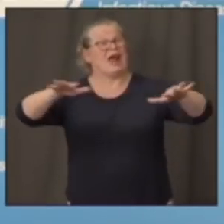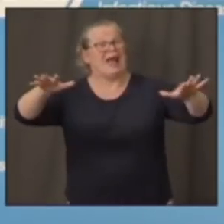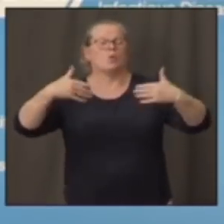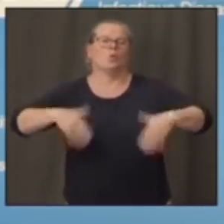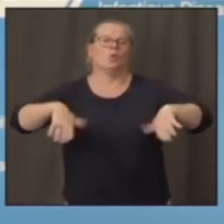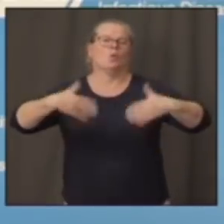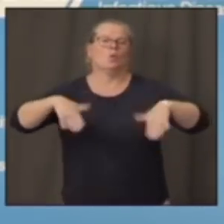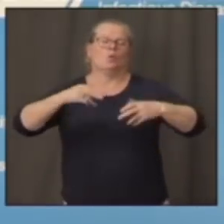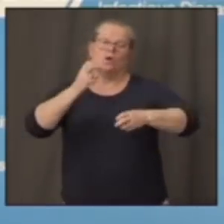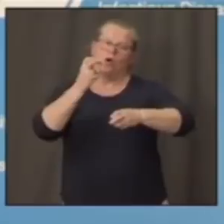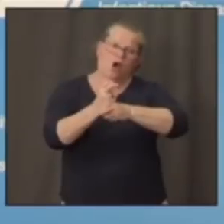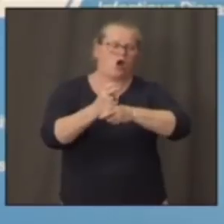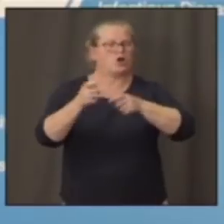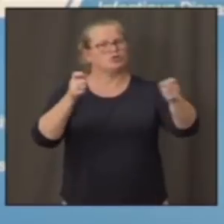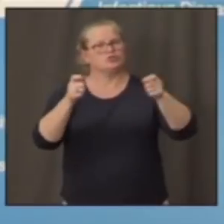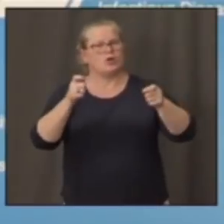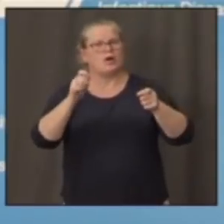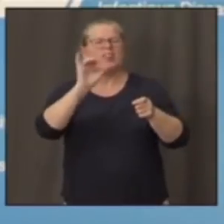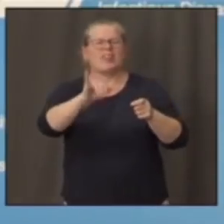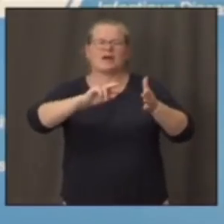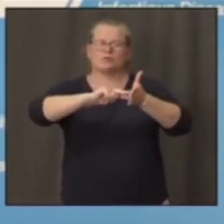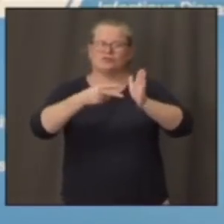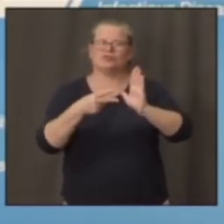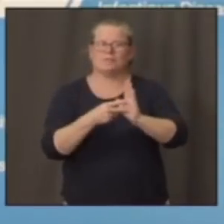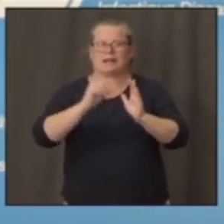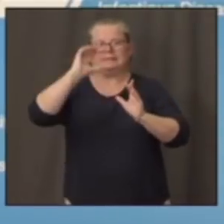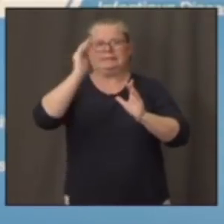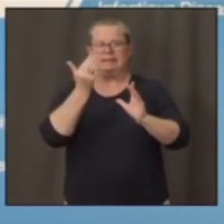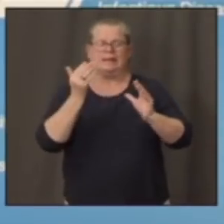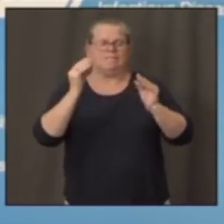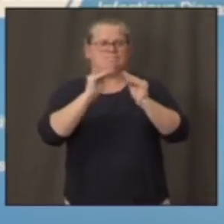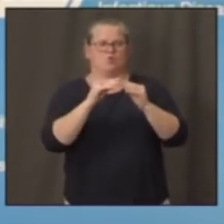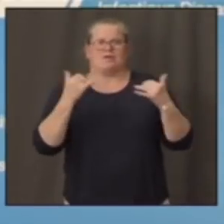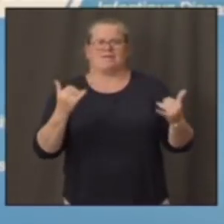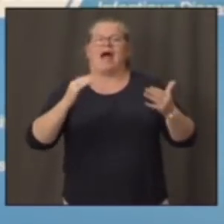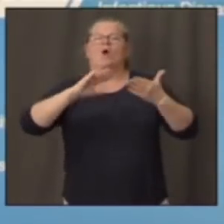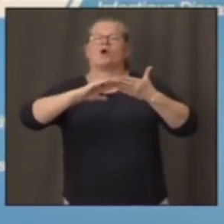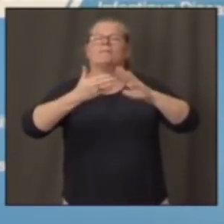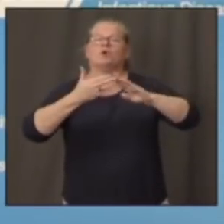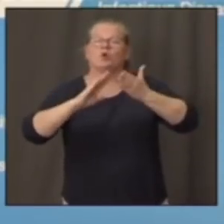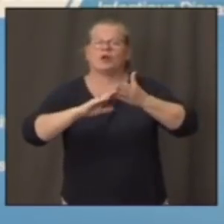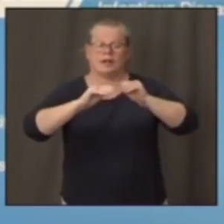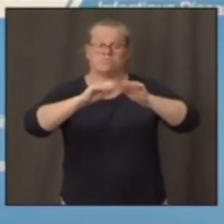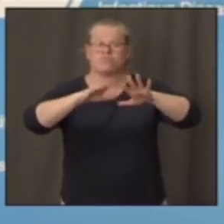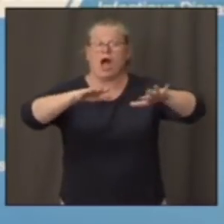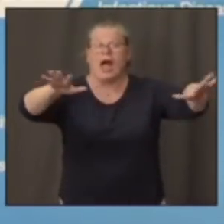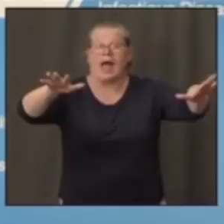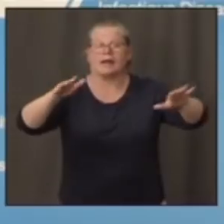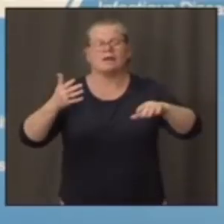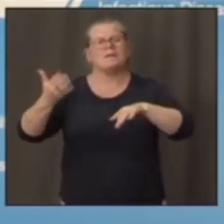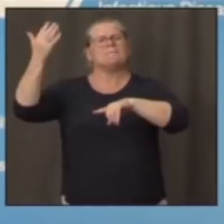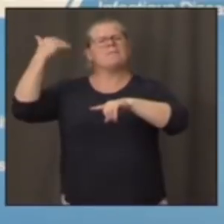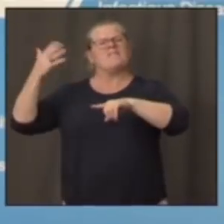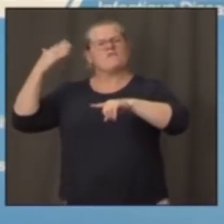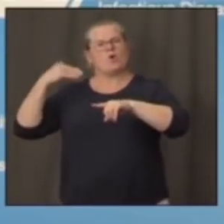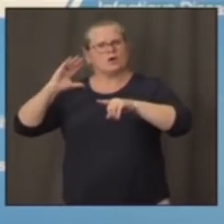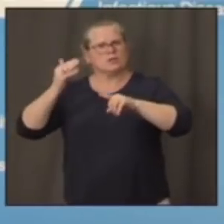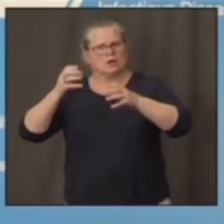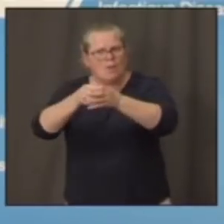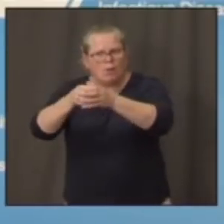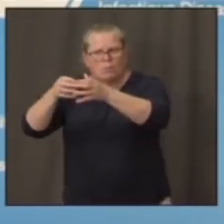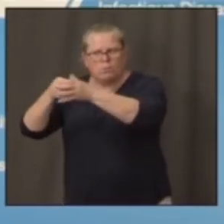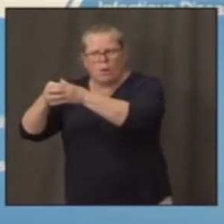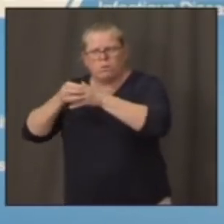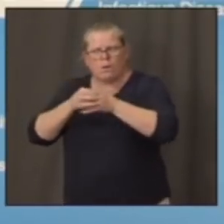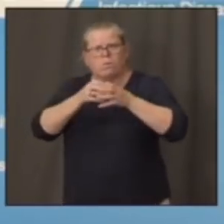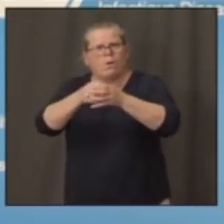by a different phase of where we're going right now. Because it isn't easily identifiable who these spreaders